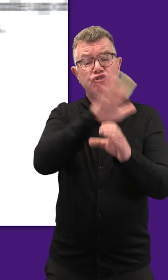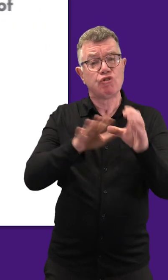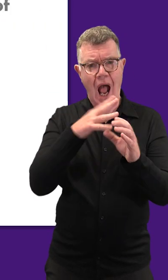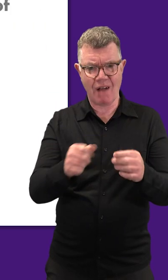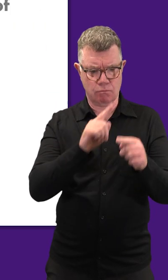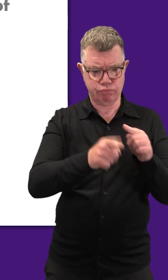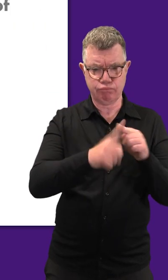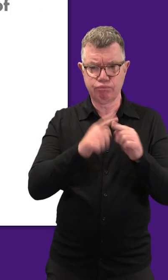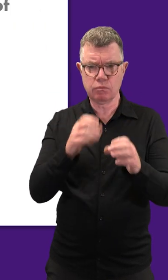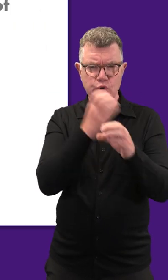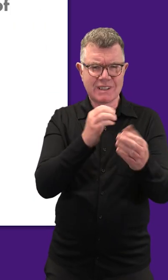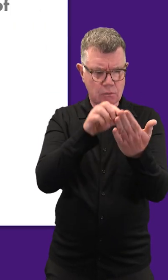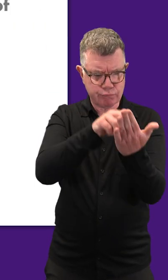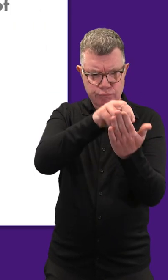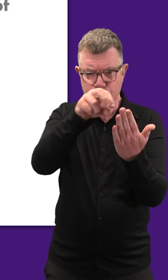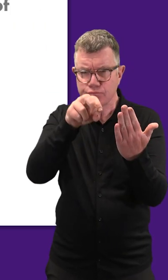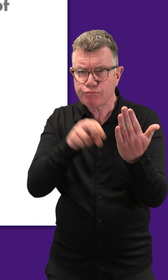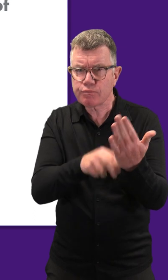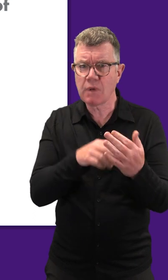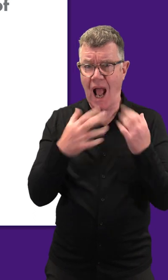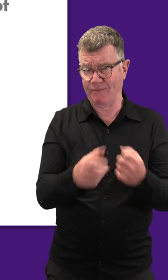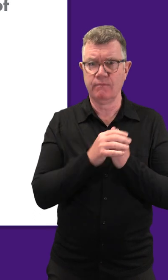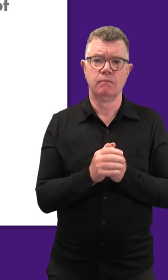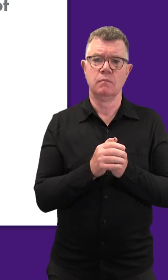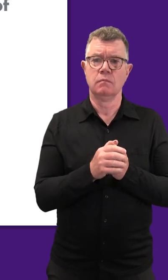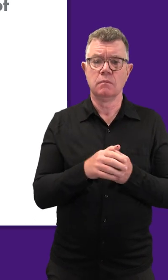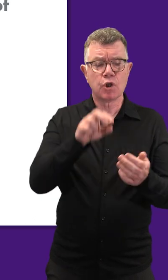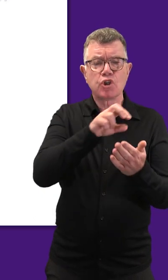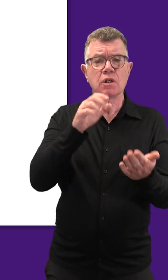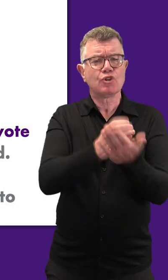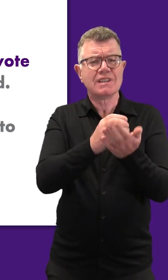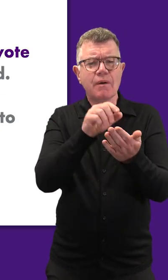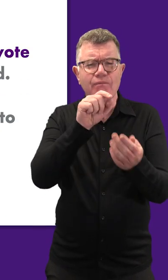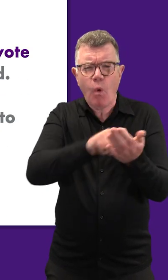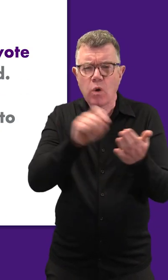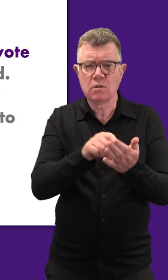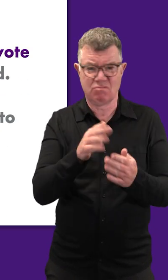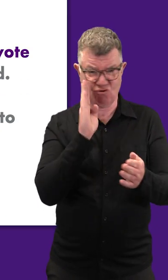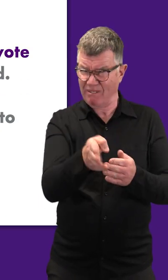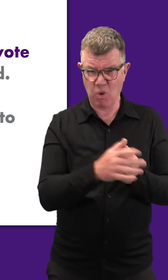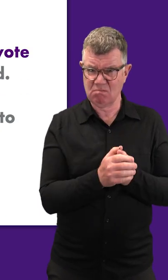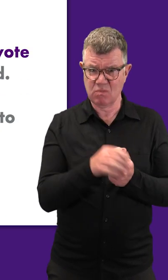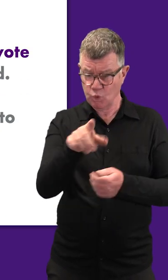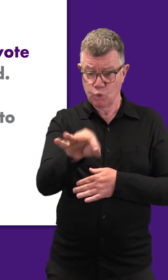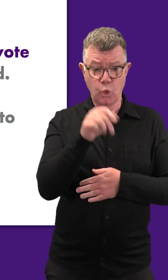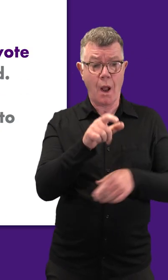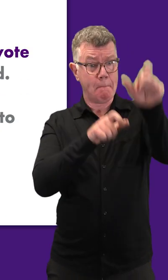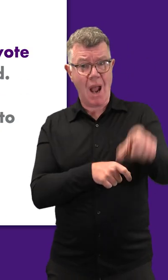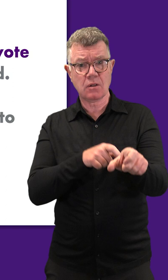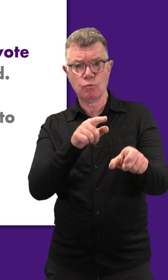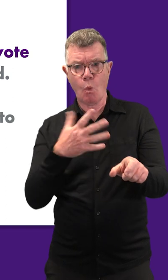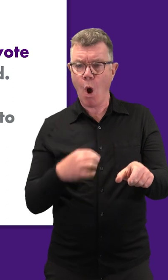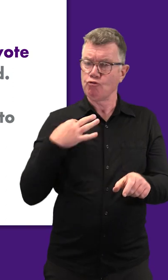Regions are just larger areas made up of multiple constituencies. The constituency vote is straightforward. You